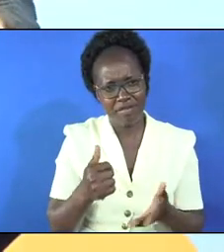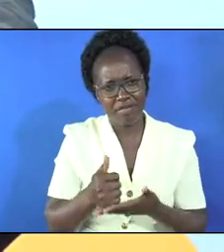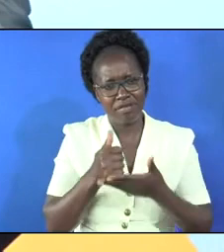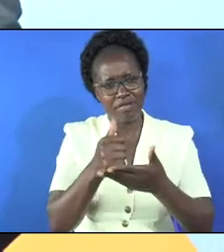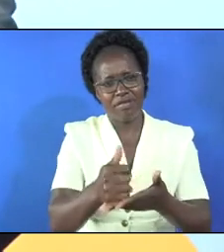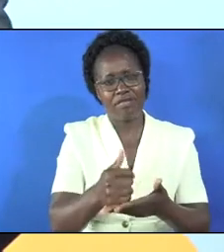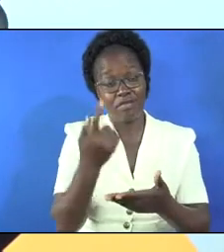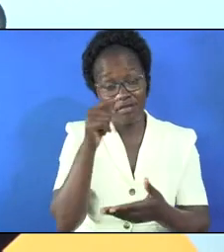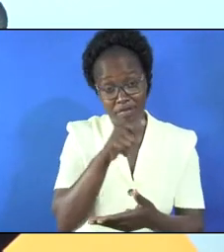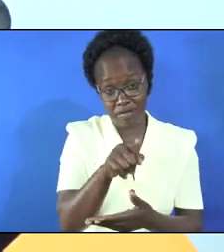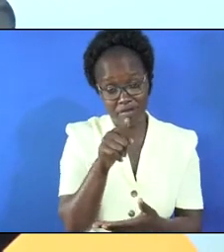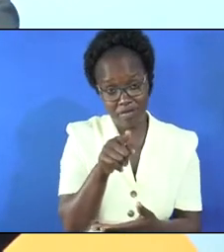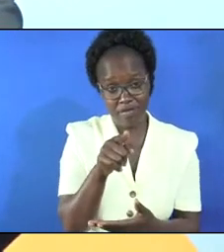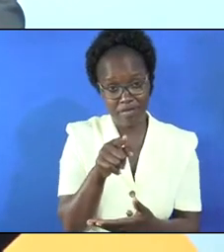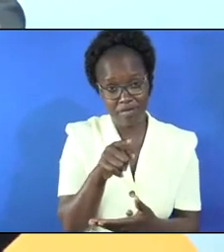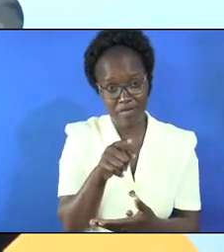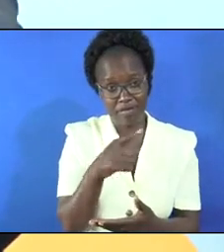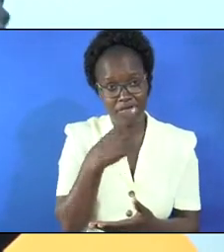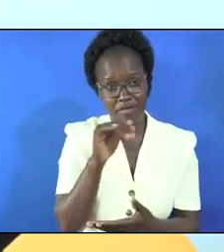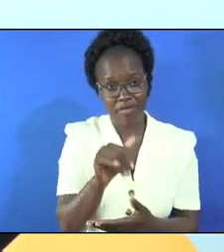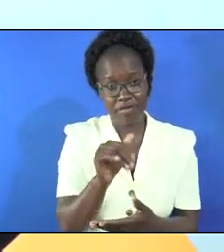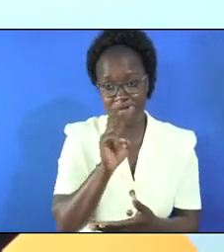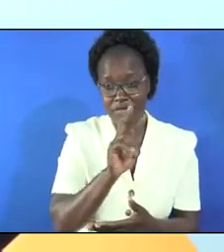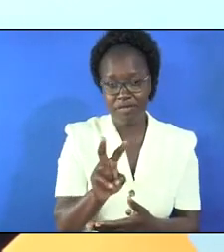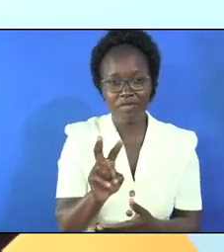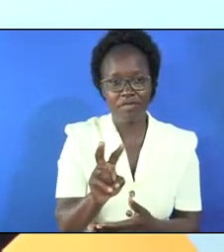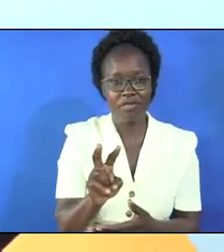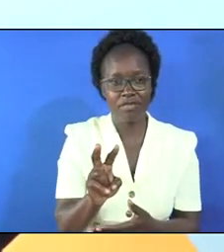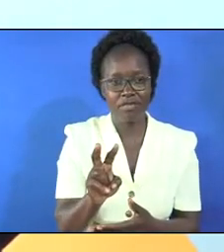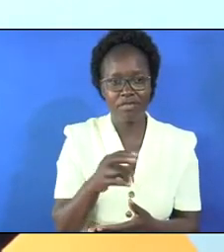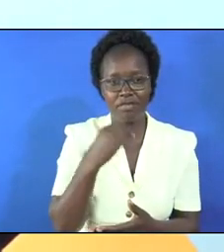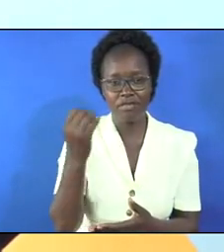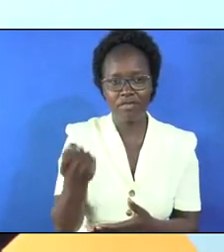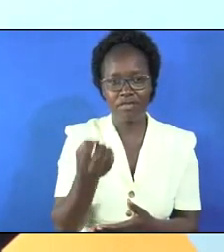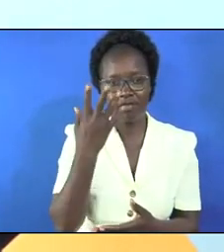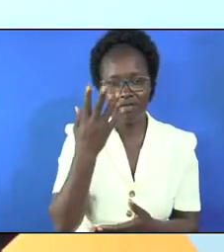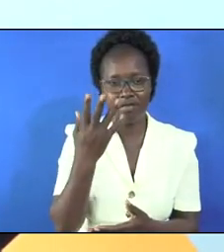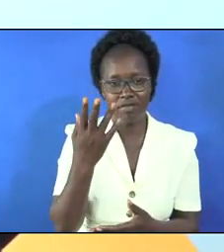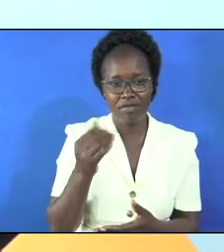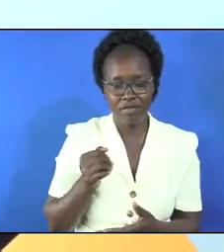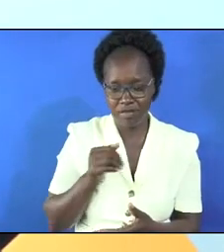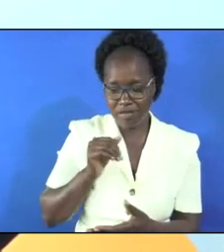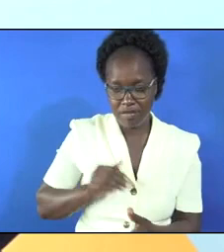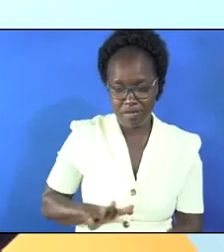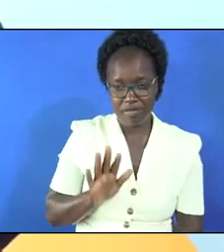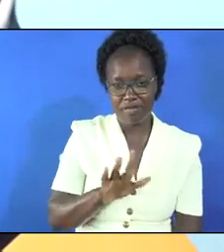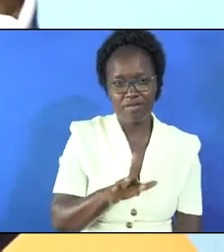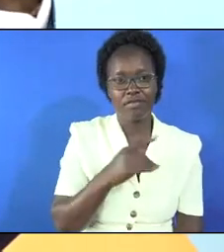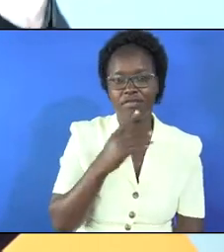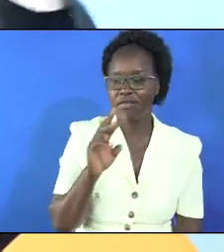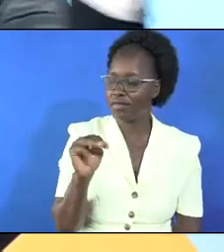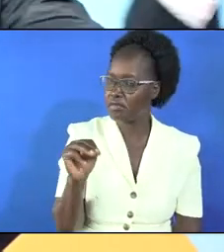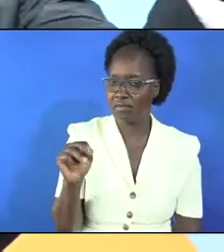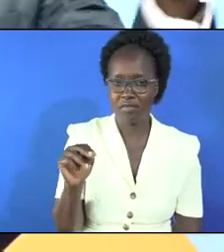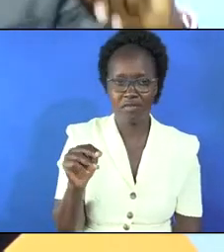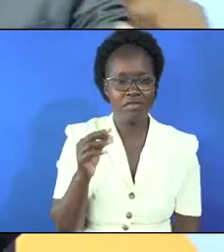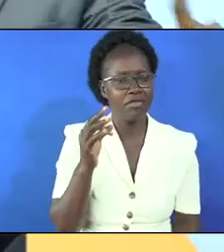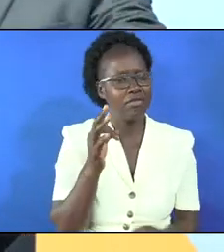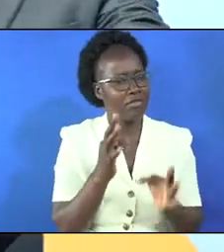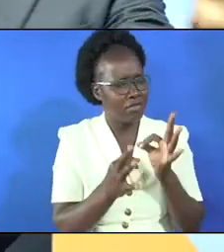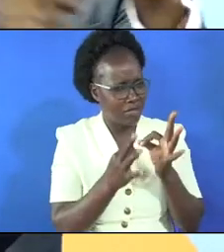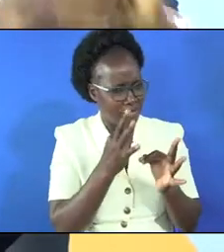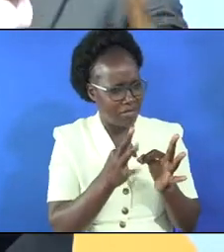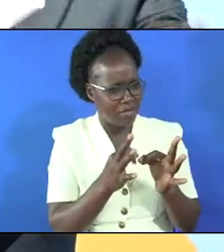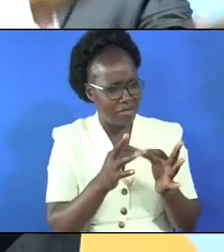assist her for you so that you see the beauty of your daughter but i told them even